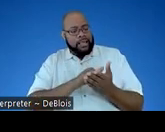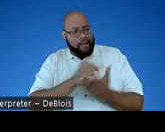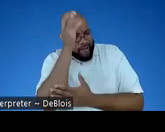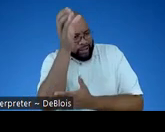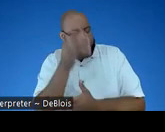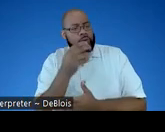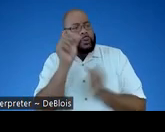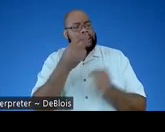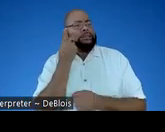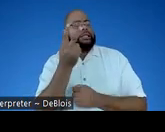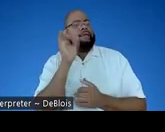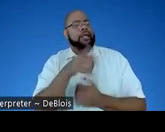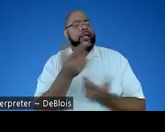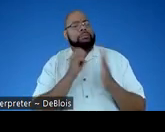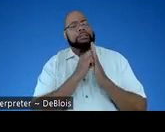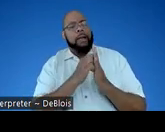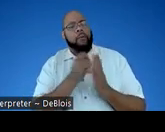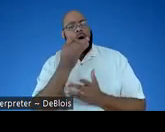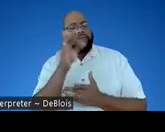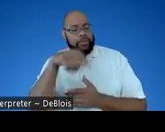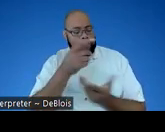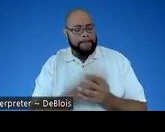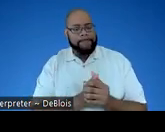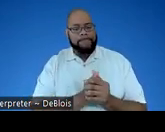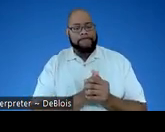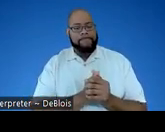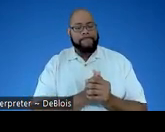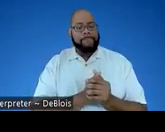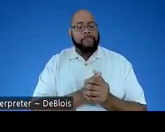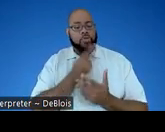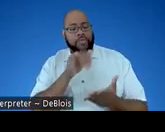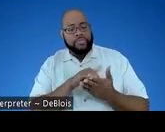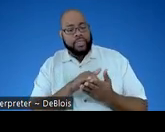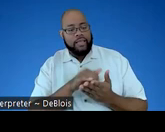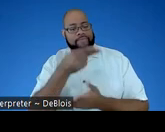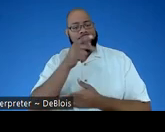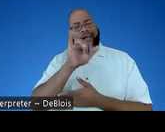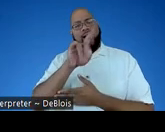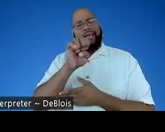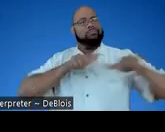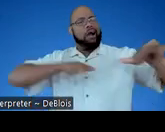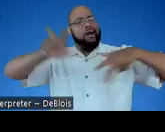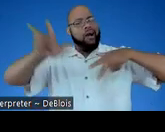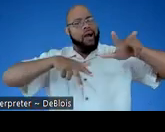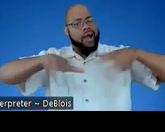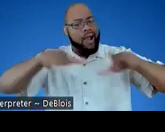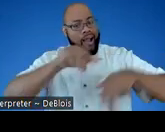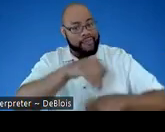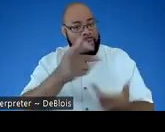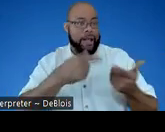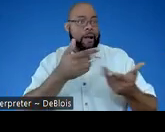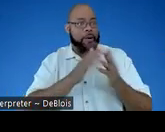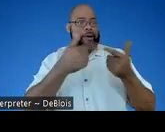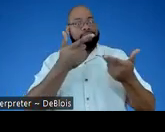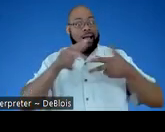And so you can see here, this is an example of one of them where we've looked at the hike, which is a book, um, about a hike,